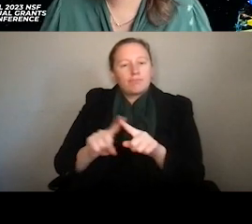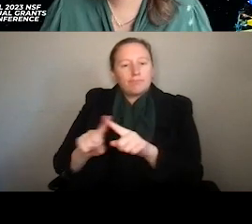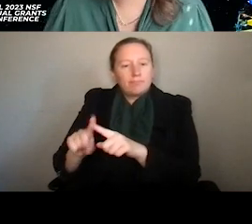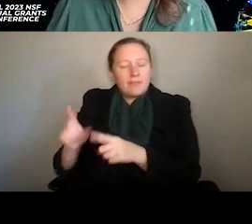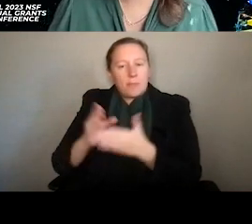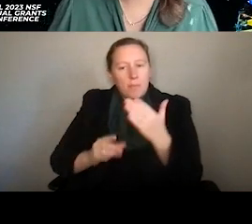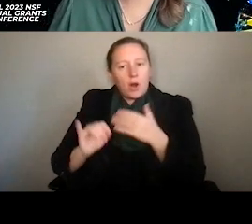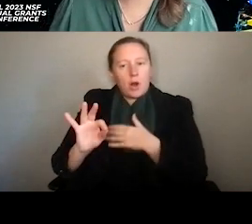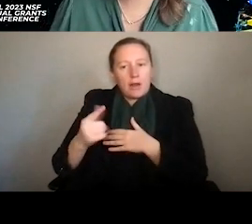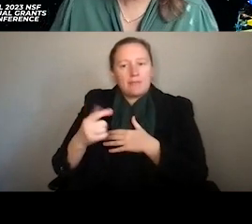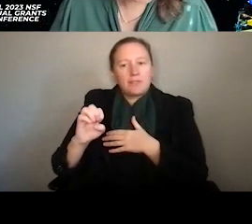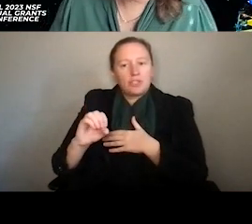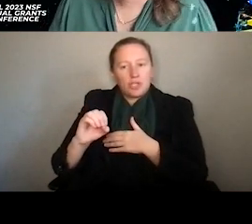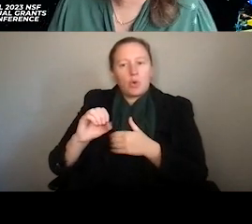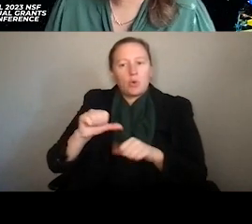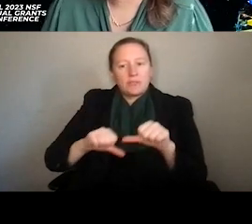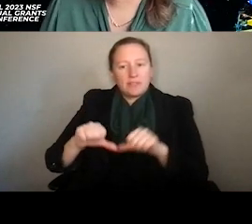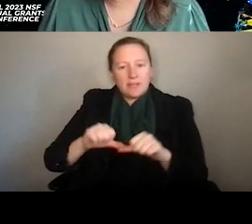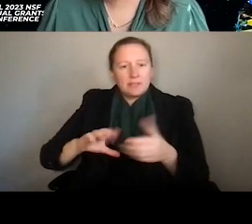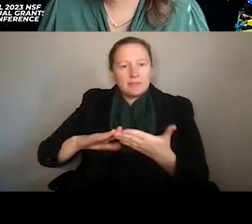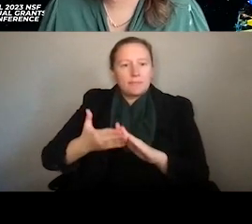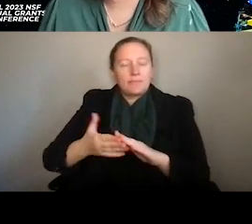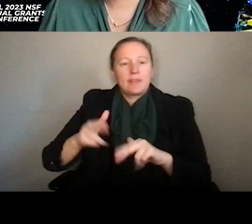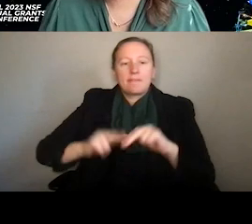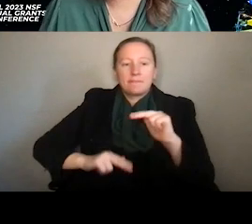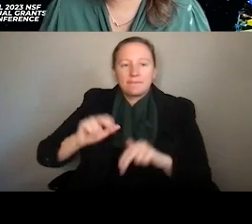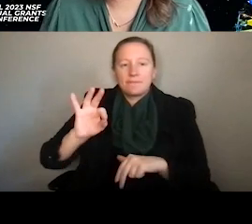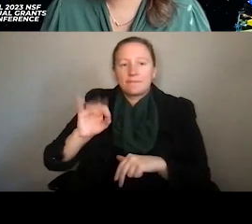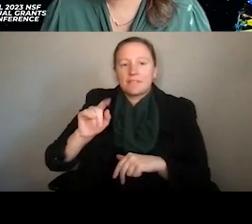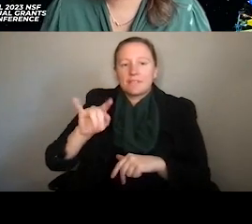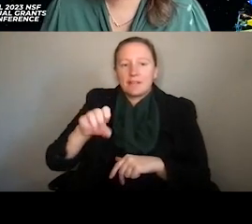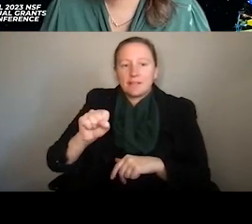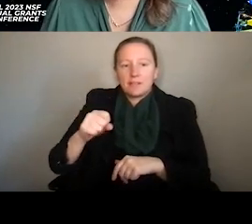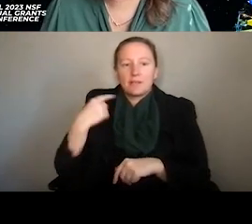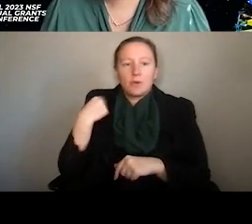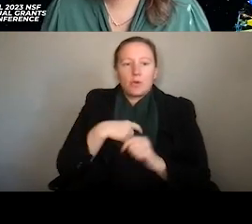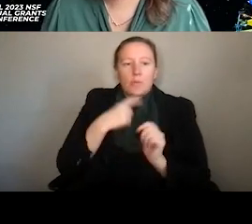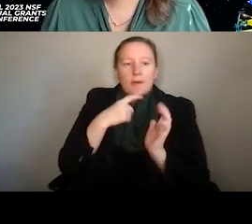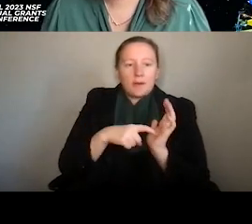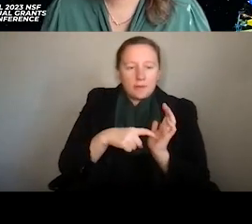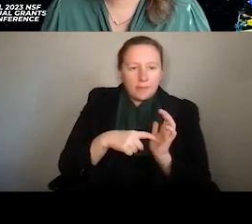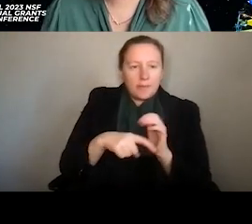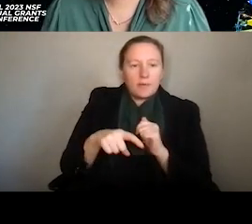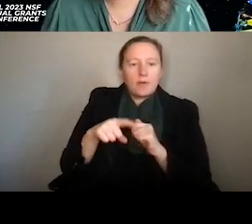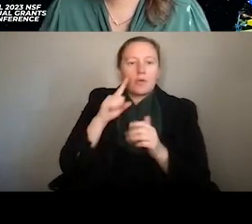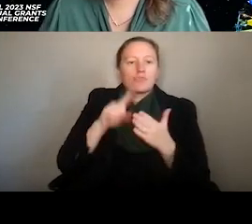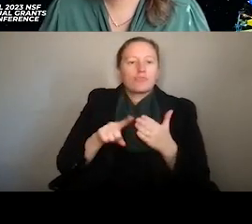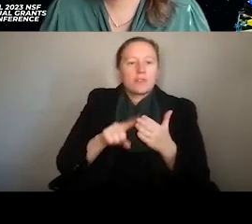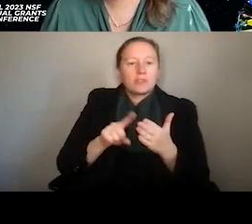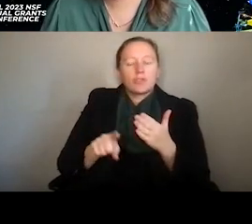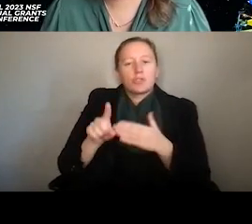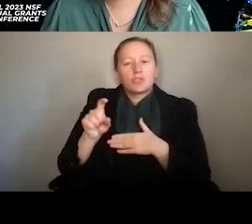I've mentioned facilities a few times. GEO really recognizes that often researchers are asking questions that require